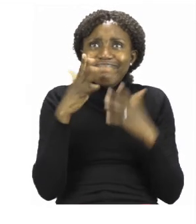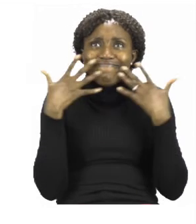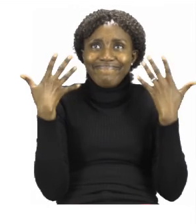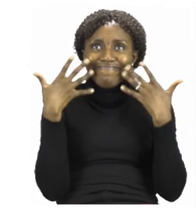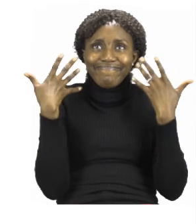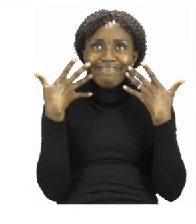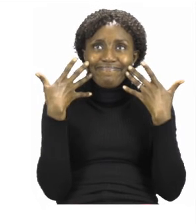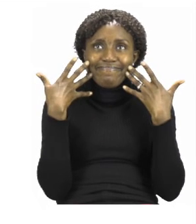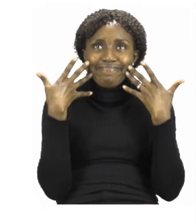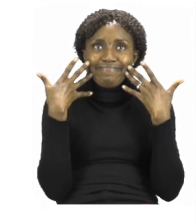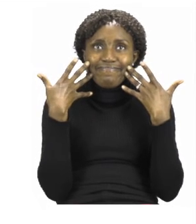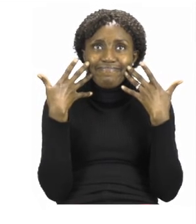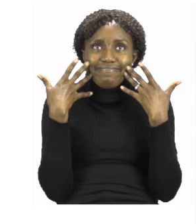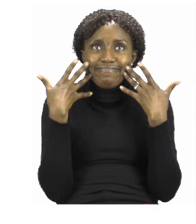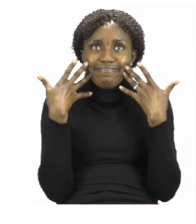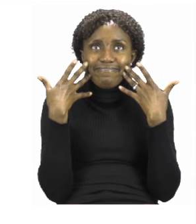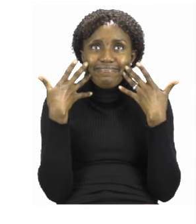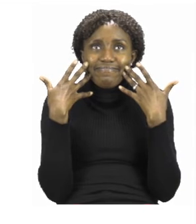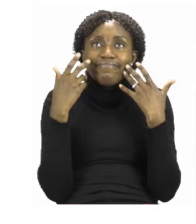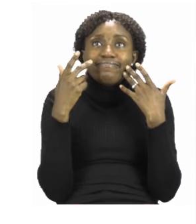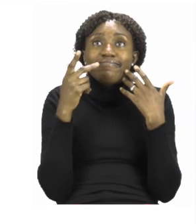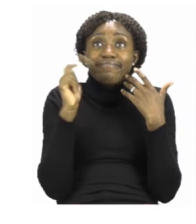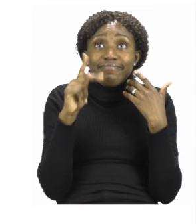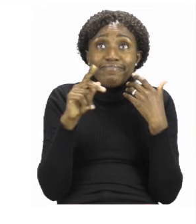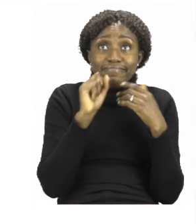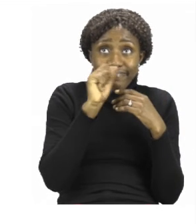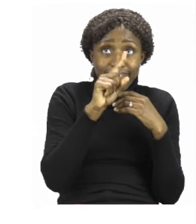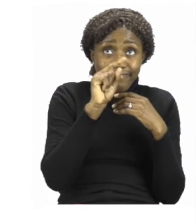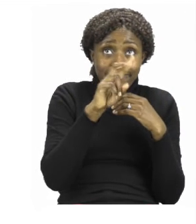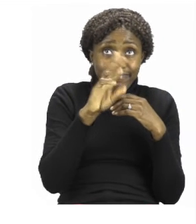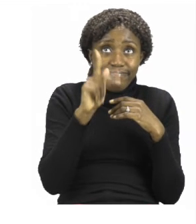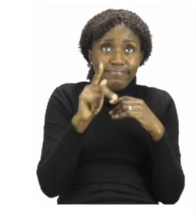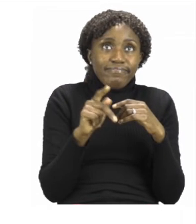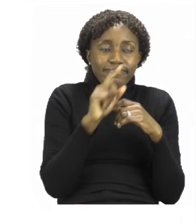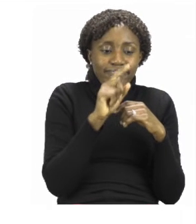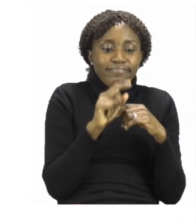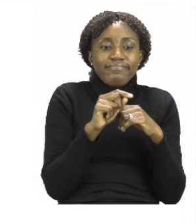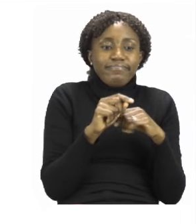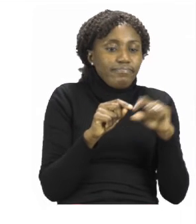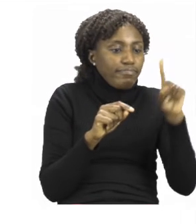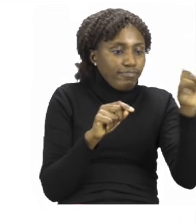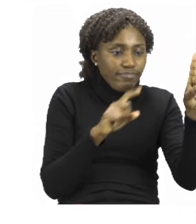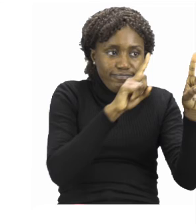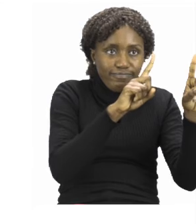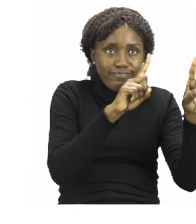cats. Let's just quickly go back and count it together one more time.